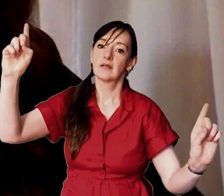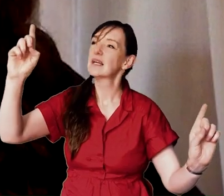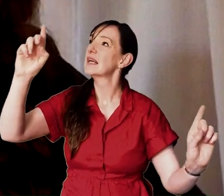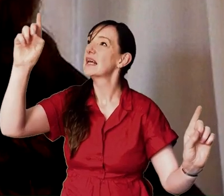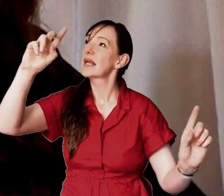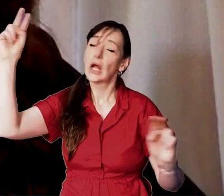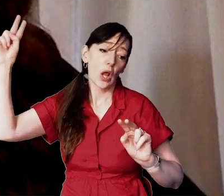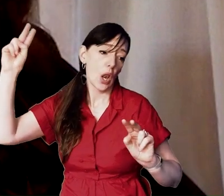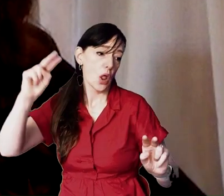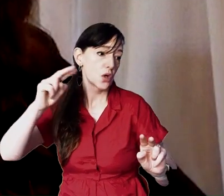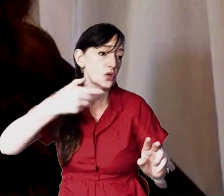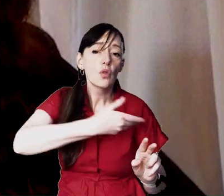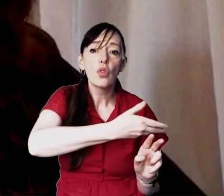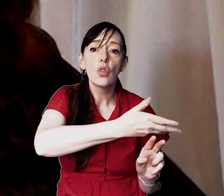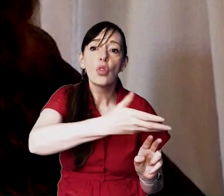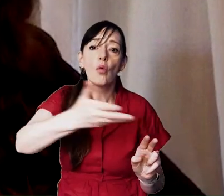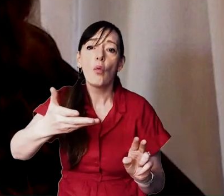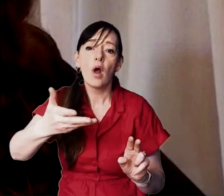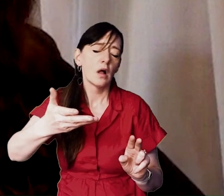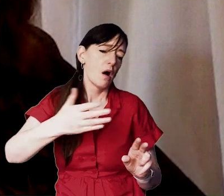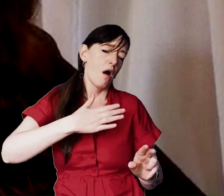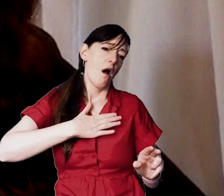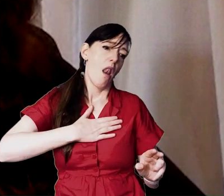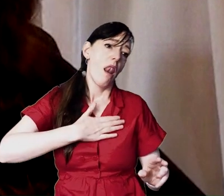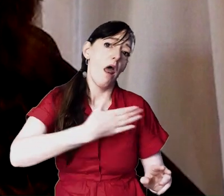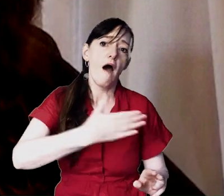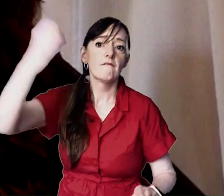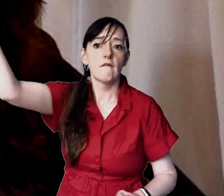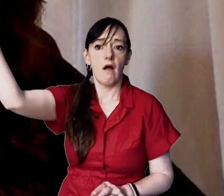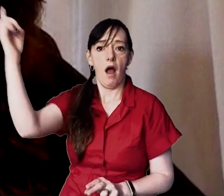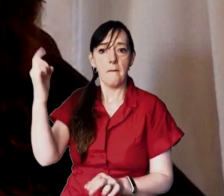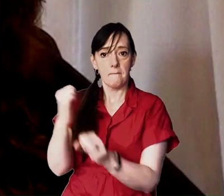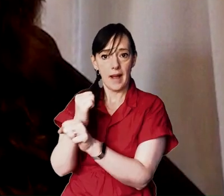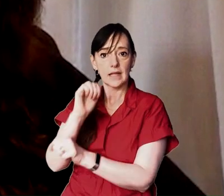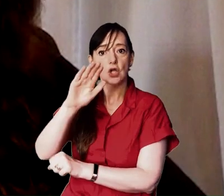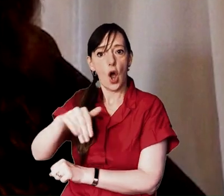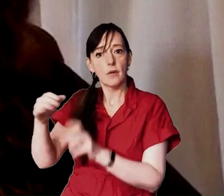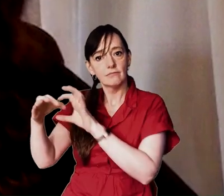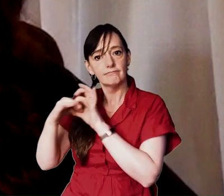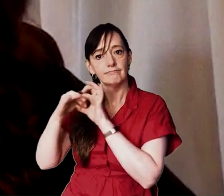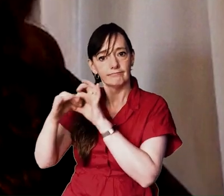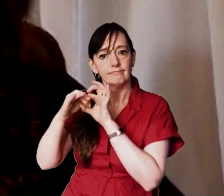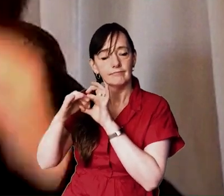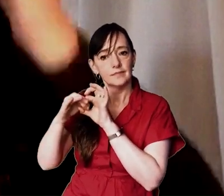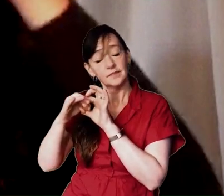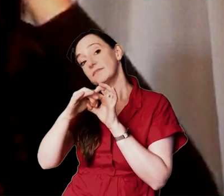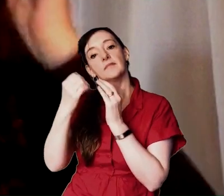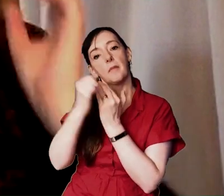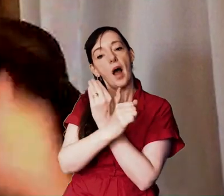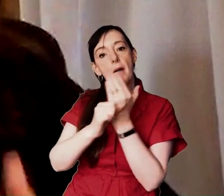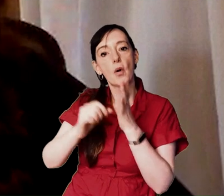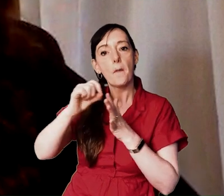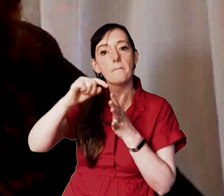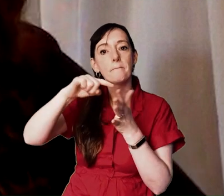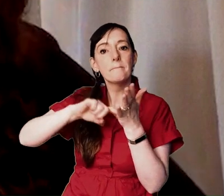watch the world burn and in love makes us home with humans so that we can know his father and peter calls the hope that he has